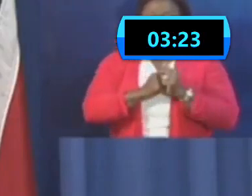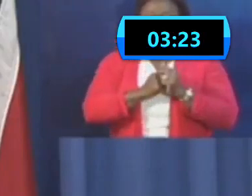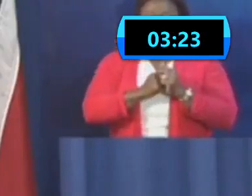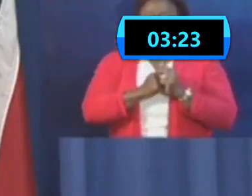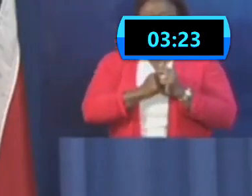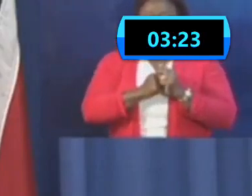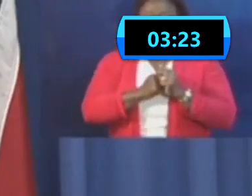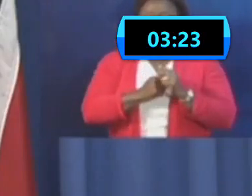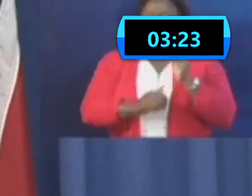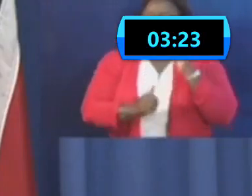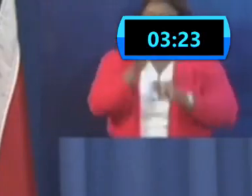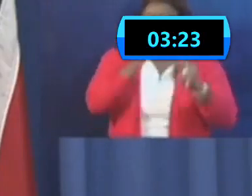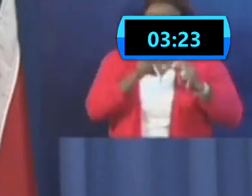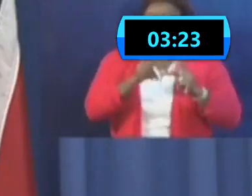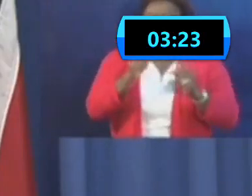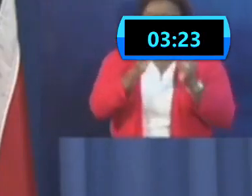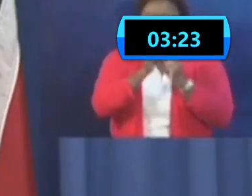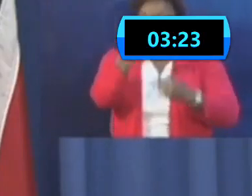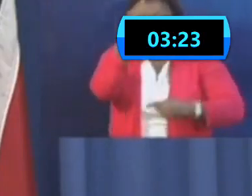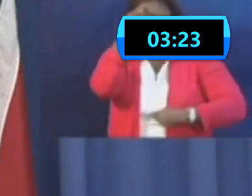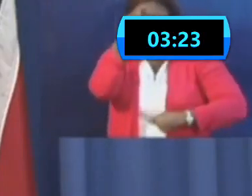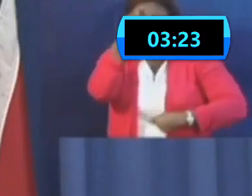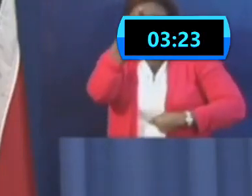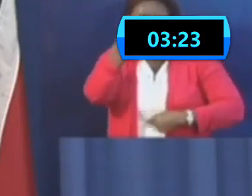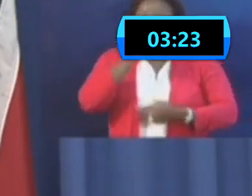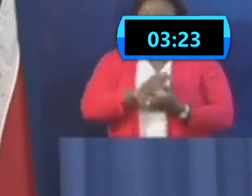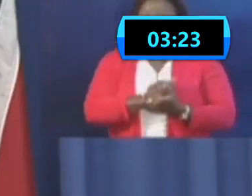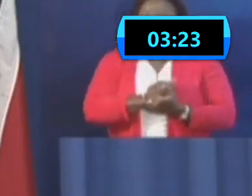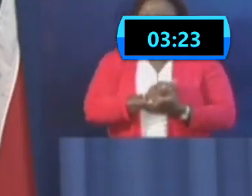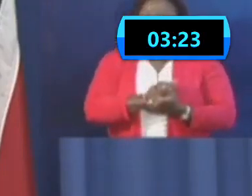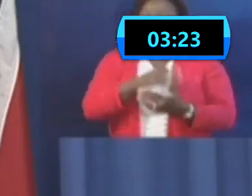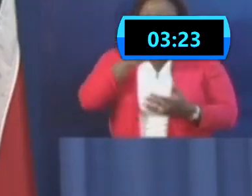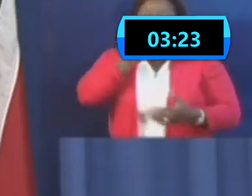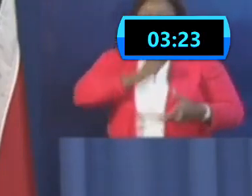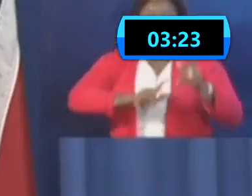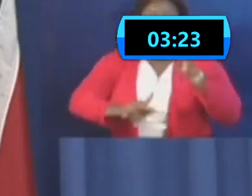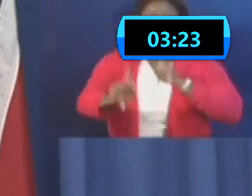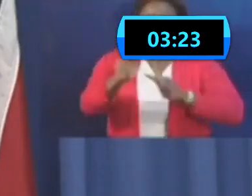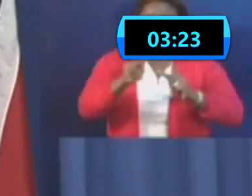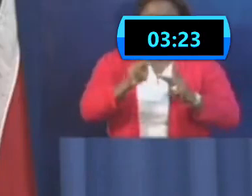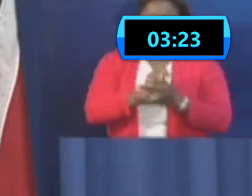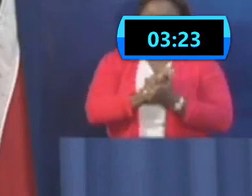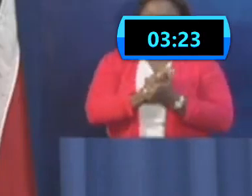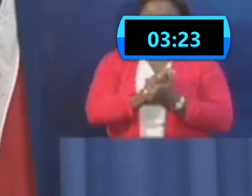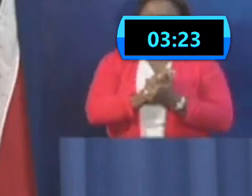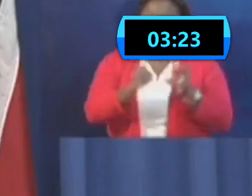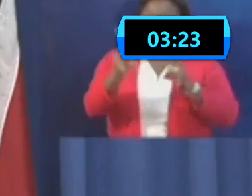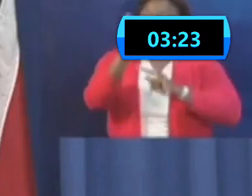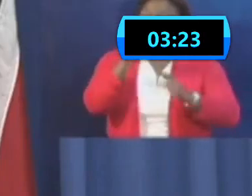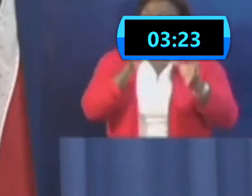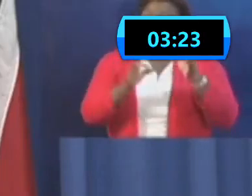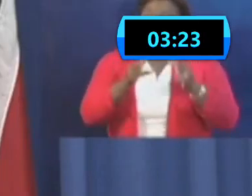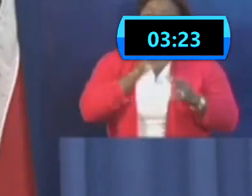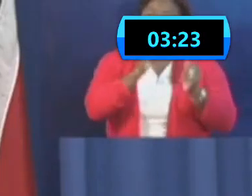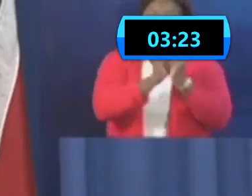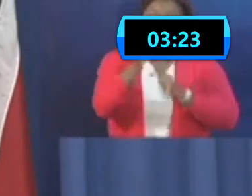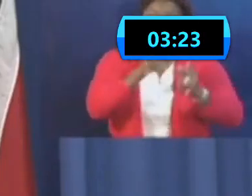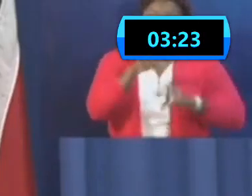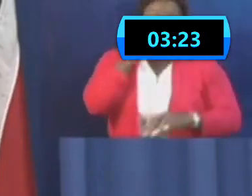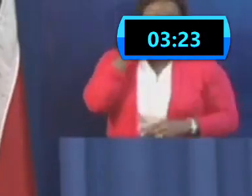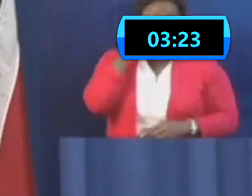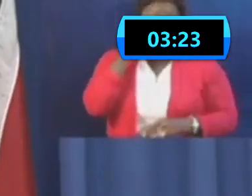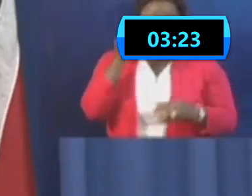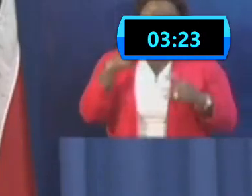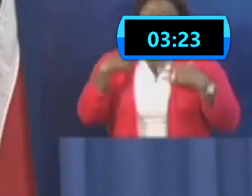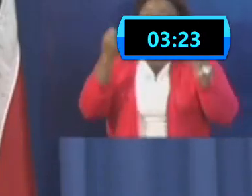has been in the elderly and persons with comorbidities. I just want to speak to the persons that are at home. We have quite a large